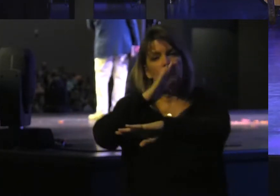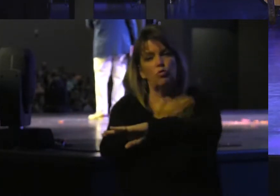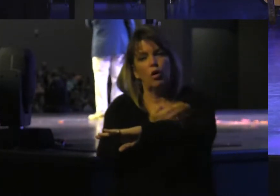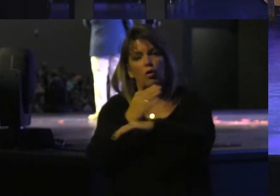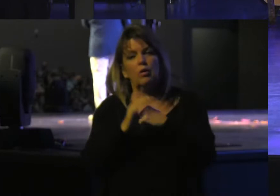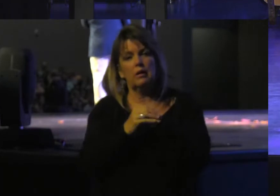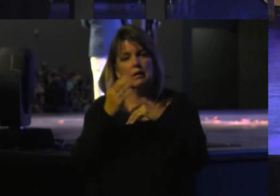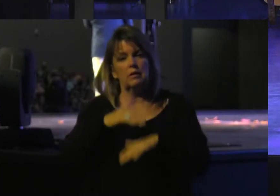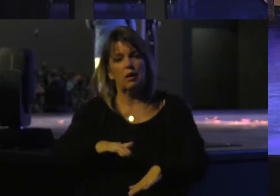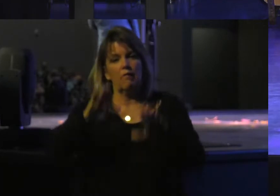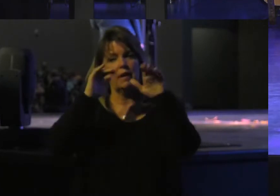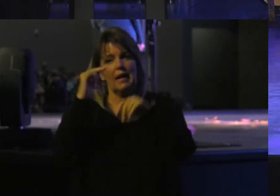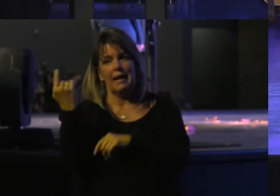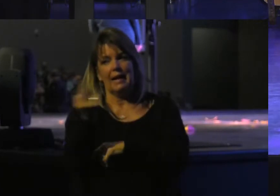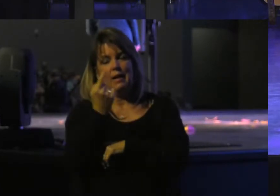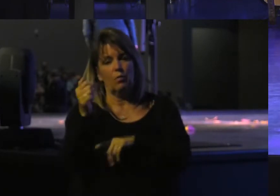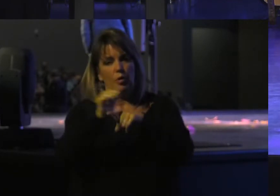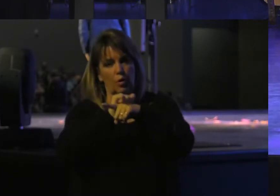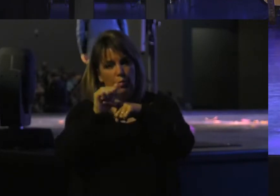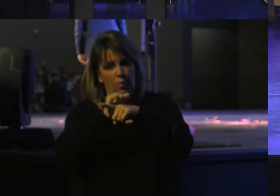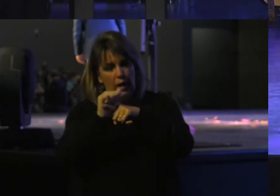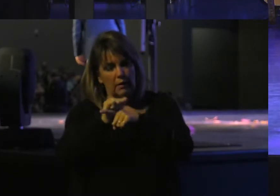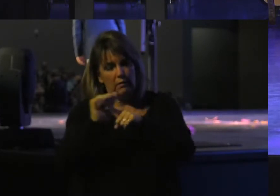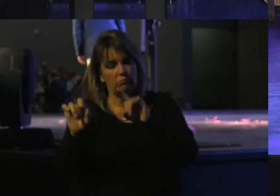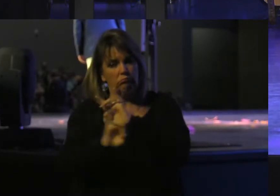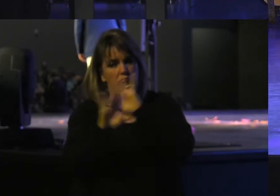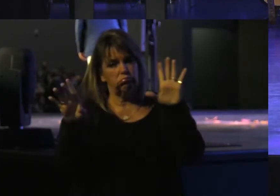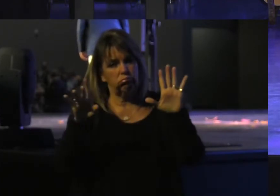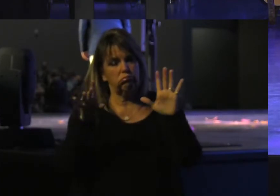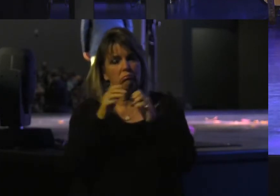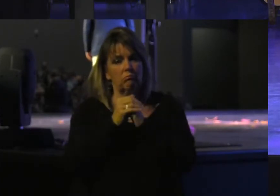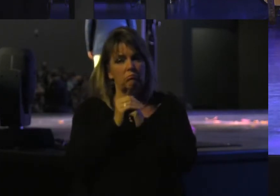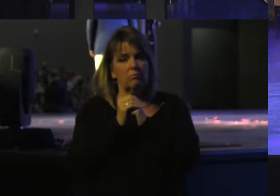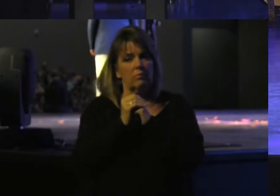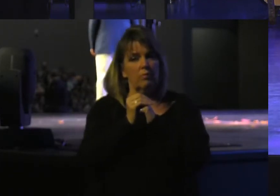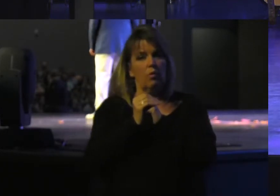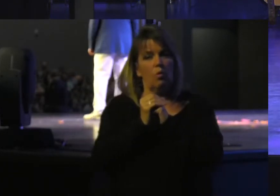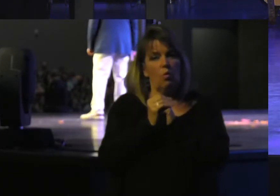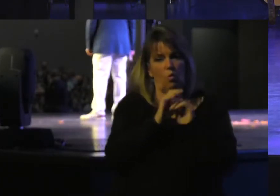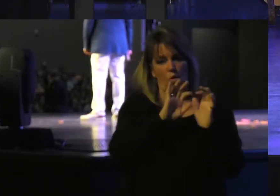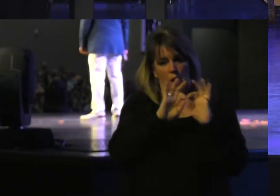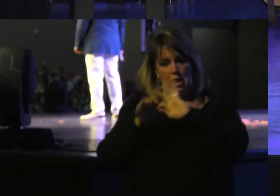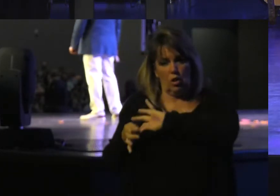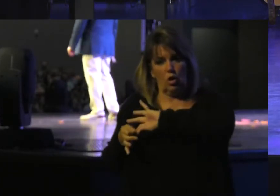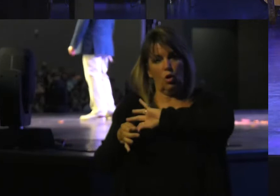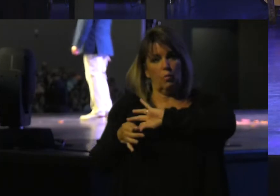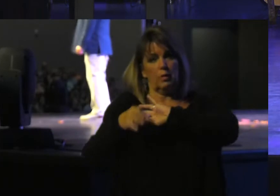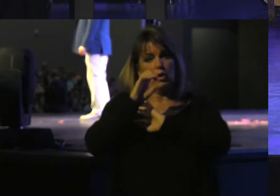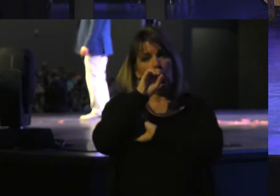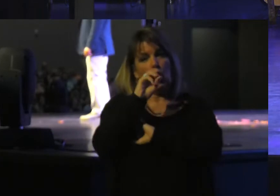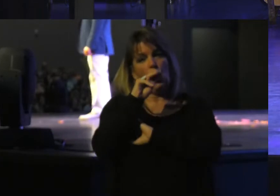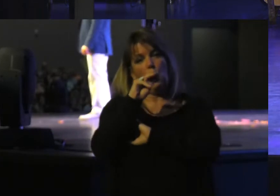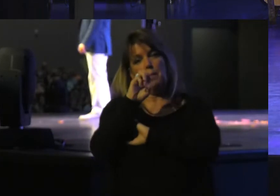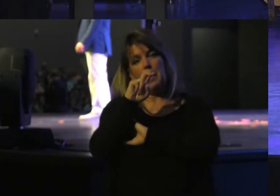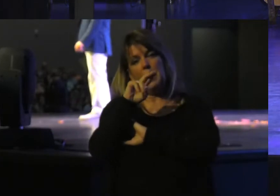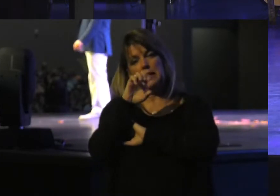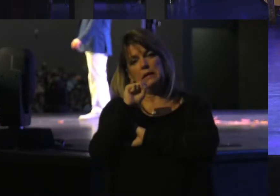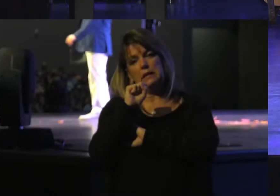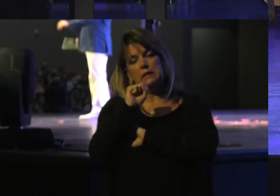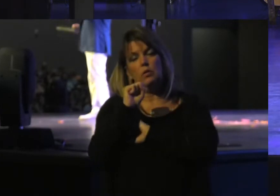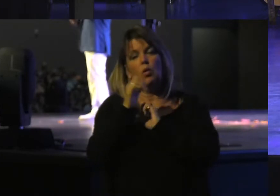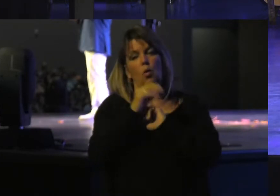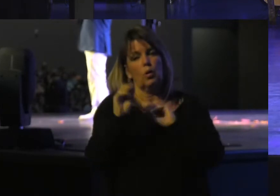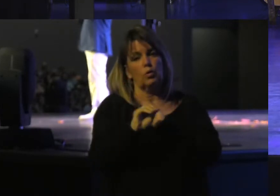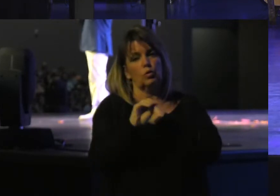As an offering. Anyone who practices divination Or tells fortunes Or interprets omens Or a sorcerer.